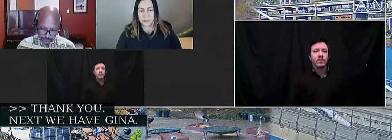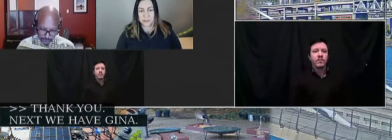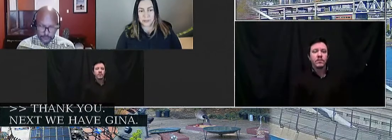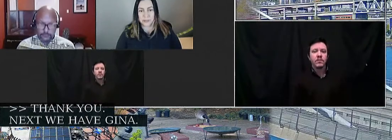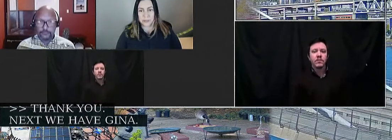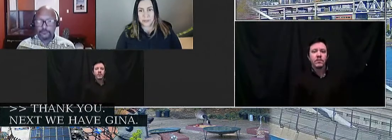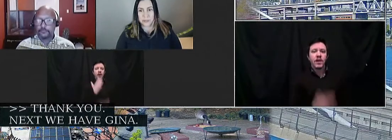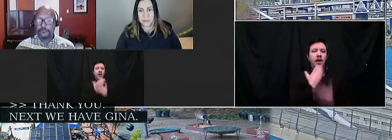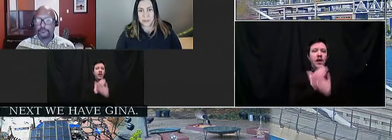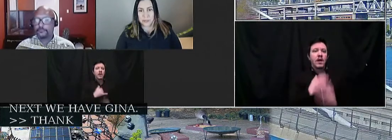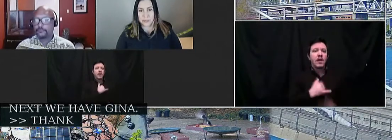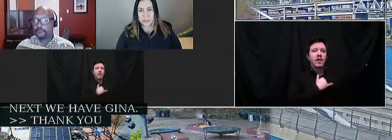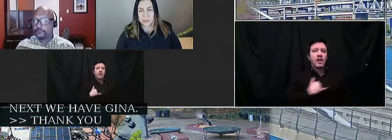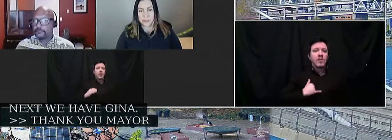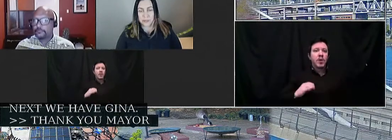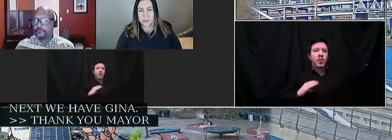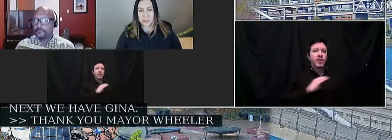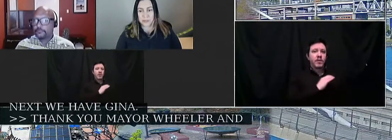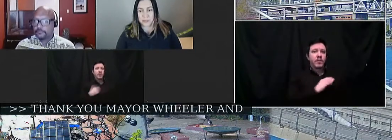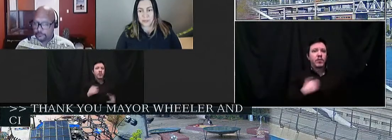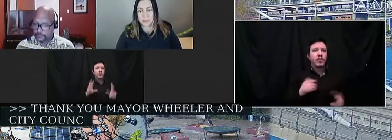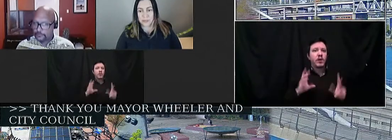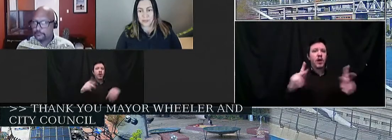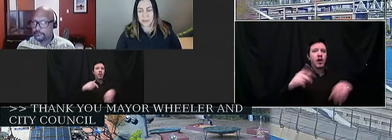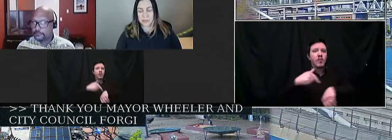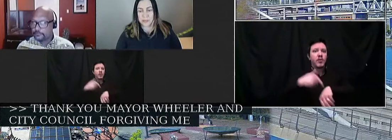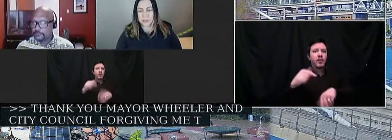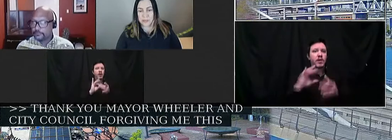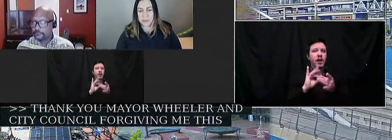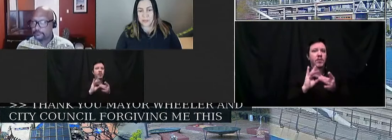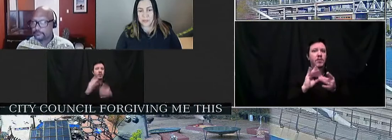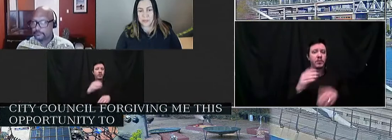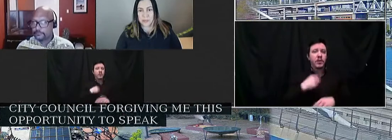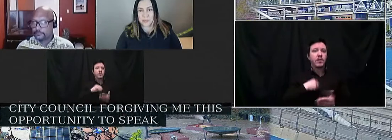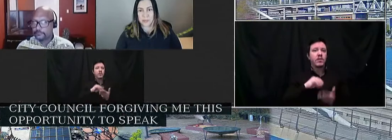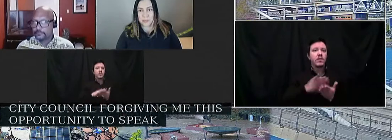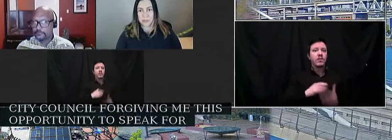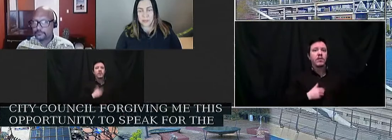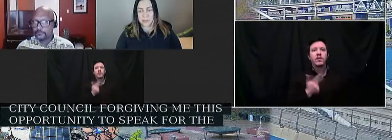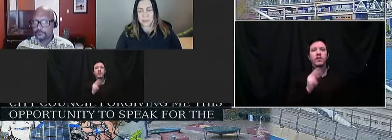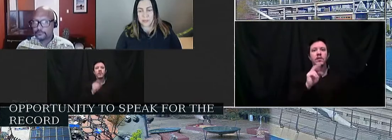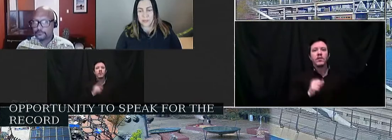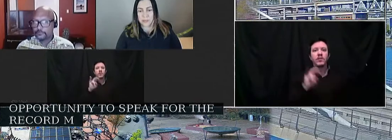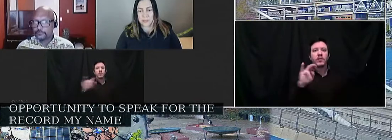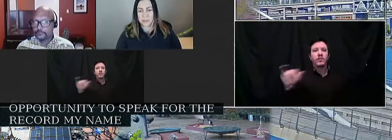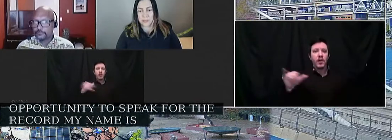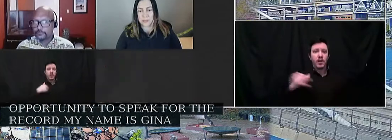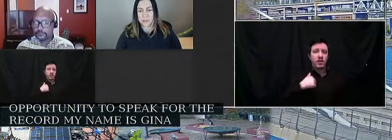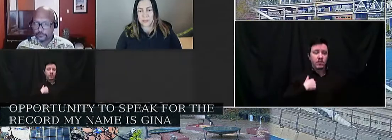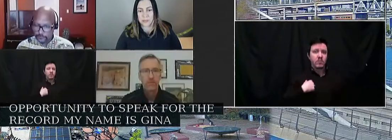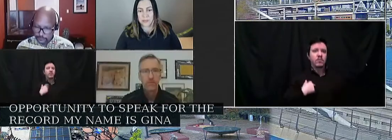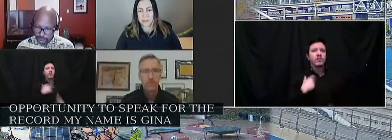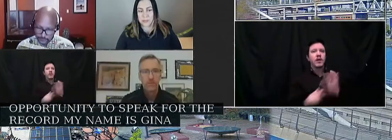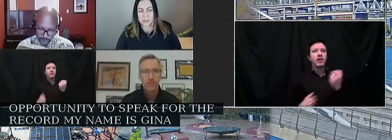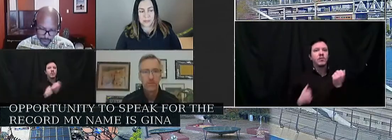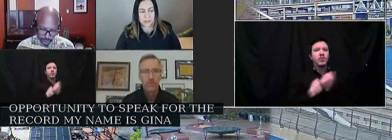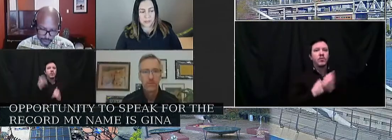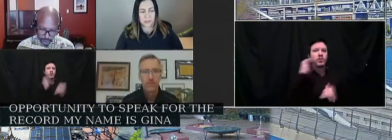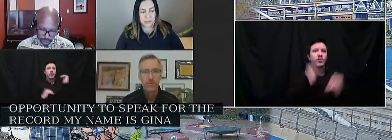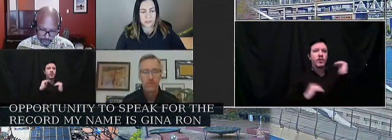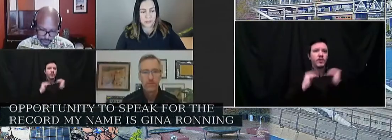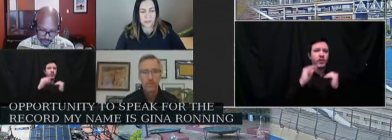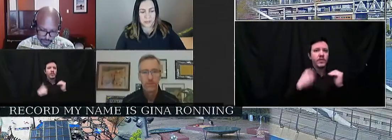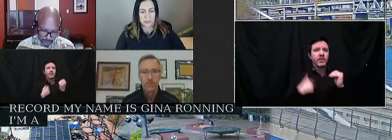Thank you, Mayor Wheeler and City Council for giving me this opportunity to speak. For the record, my name is Gina Ronning and I am a restorative justice educator, practitioner, and